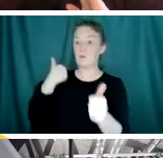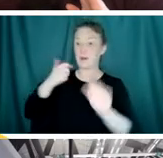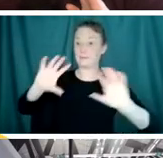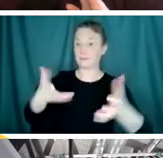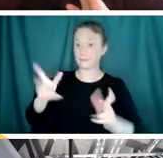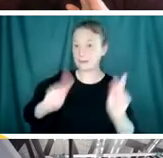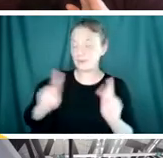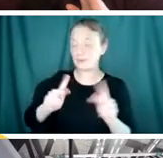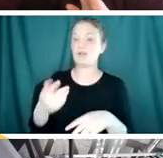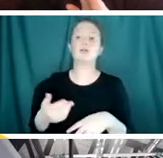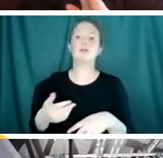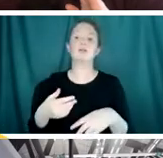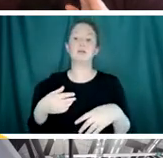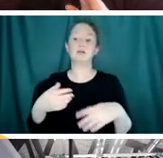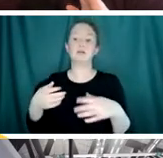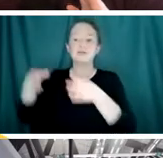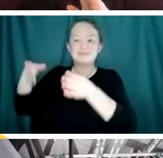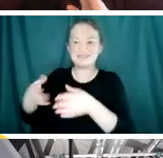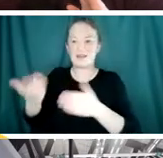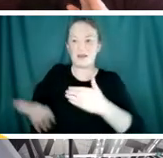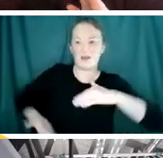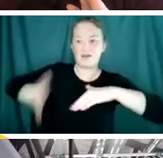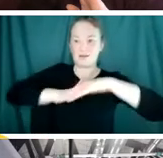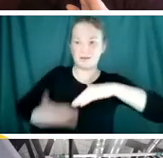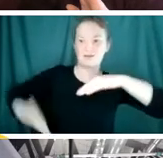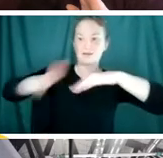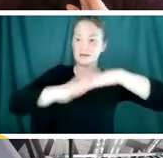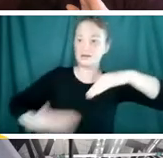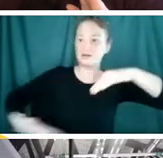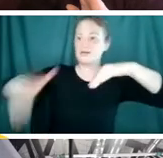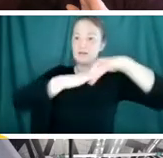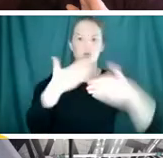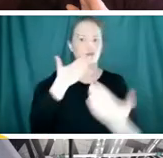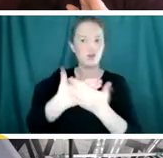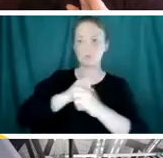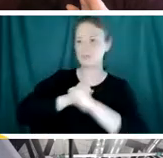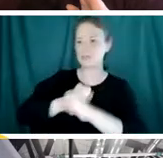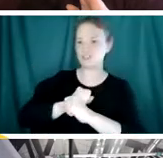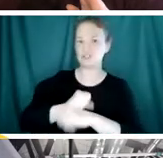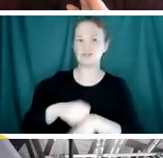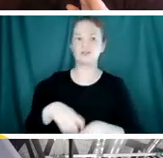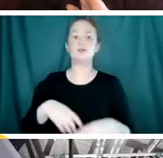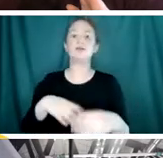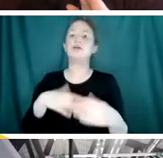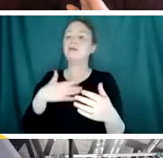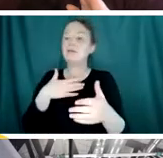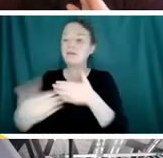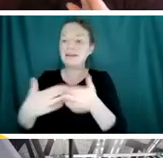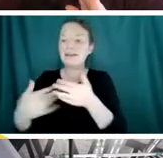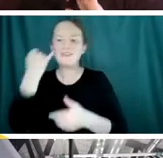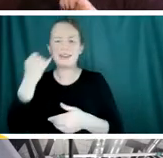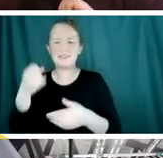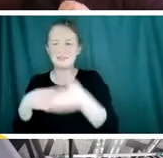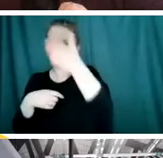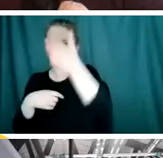another layer. And every one of these adds on top of each other. Even if the individual ones aren't much, when you put them all together,